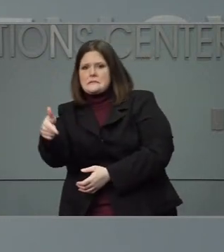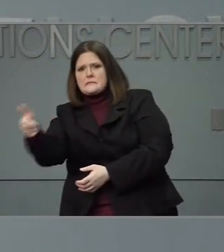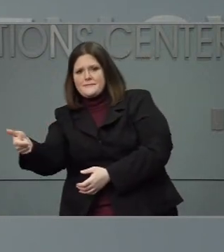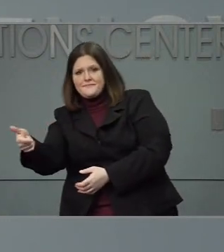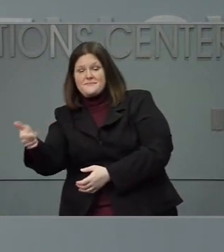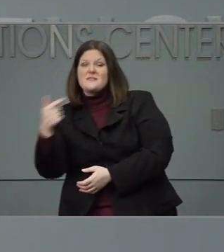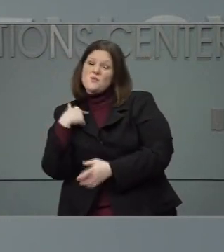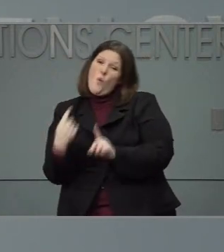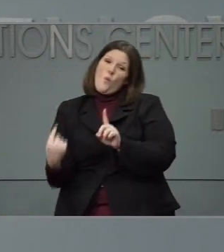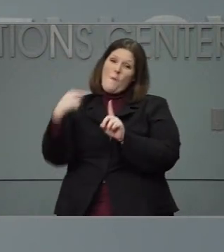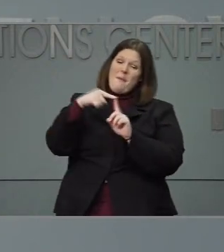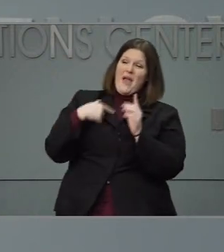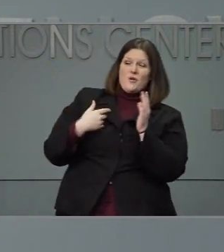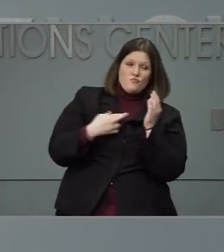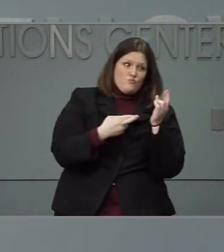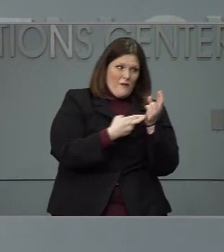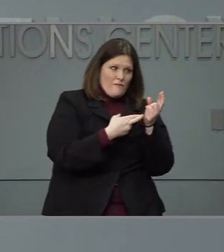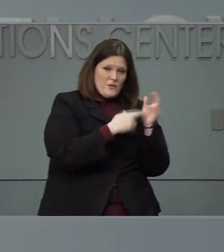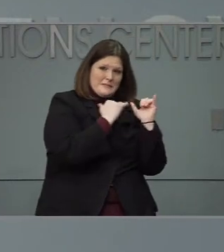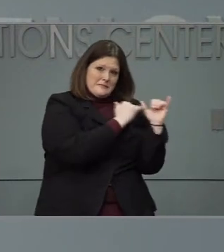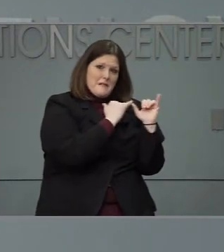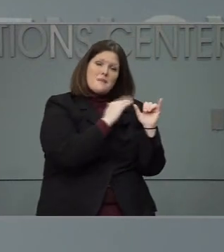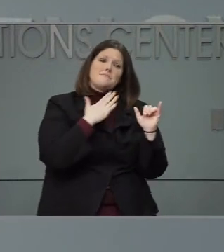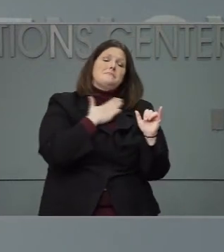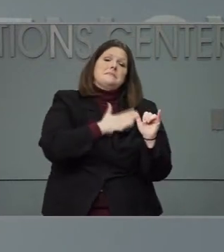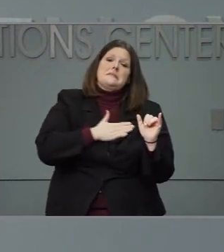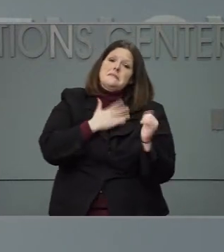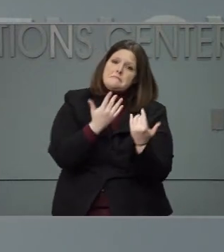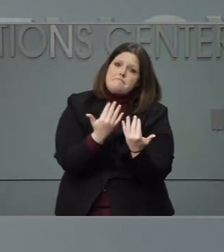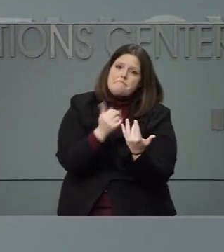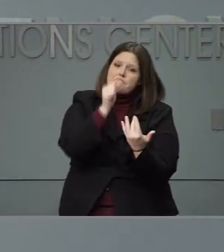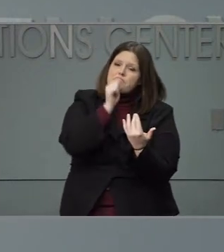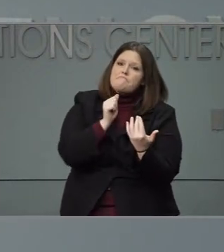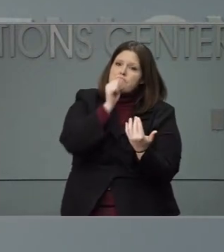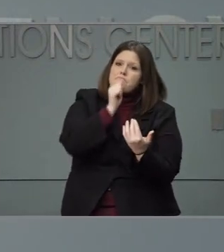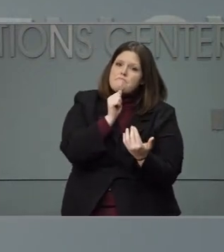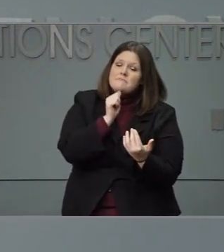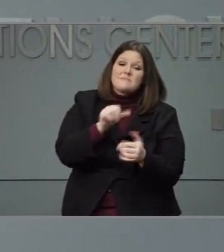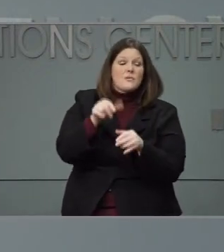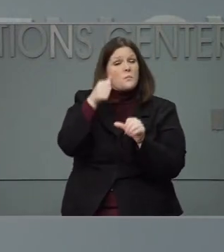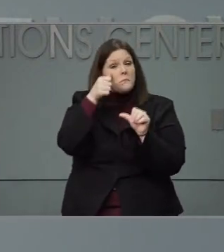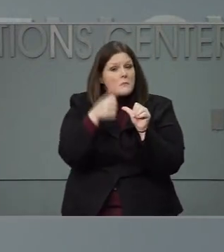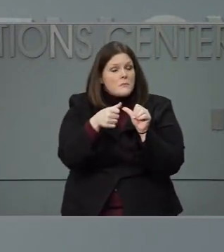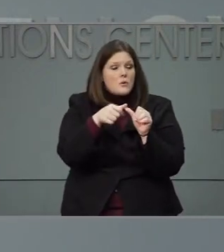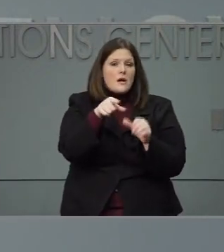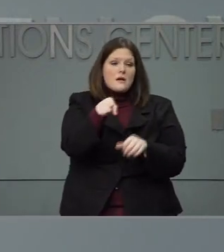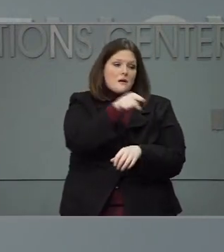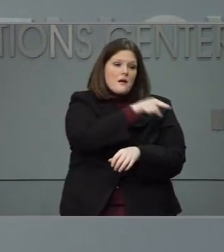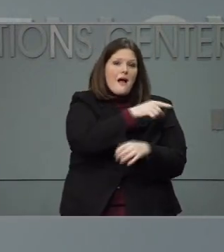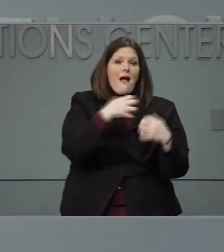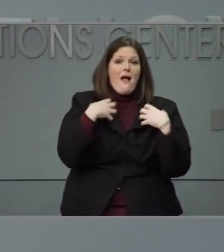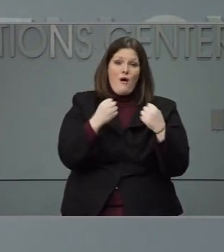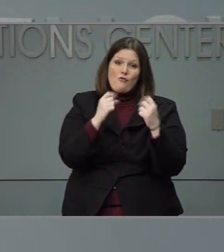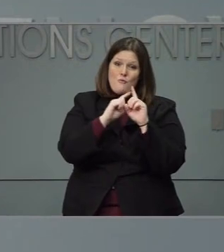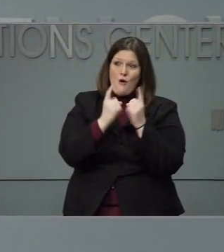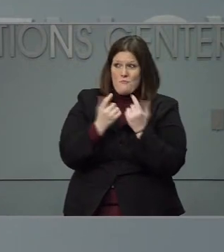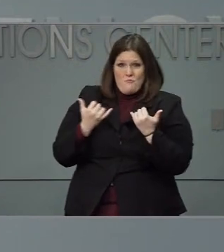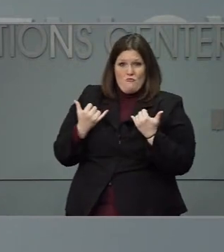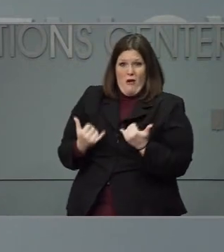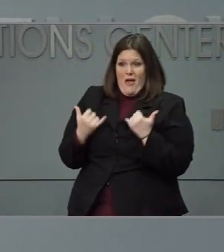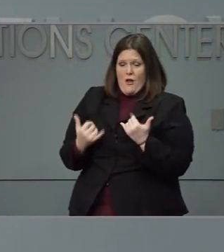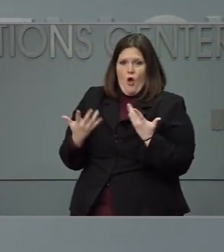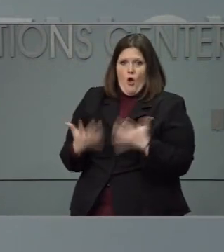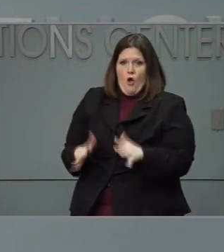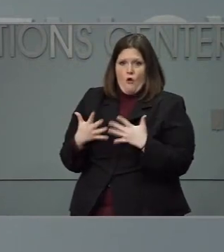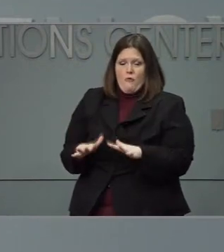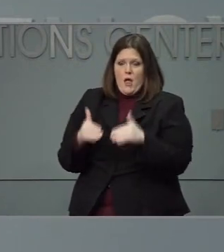patient as we work through this process and just know that these are the same health departments and the same hospitals that right now are are strained